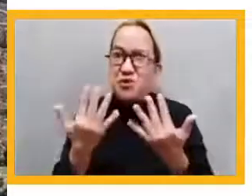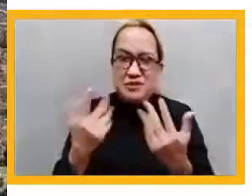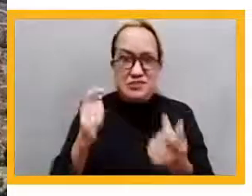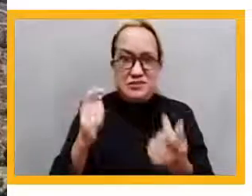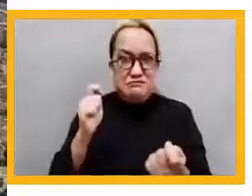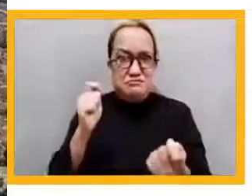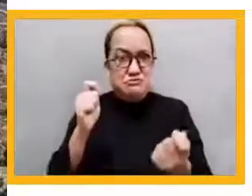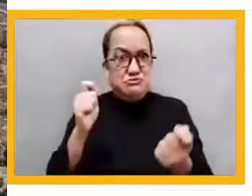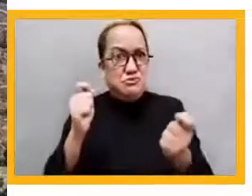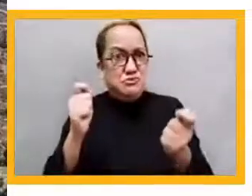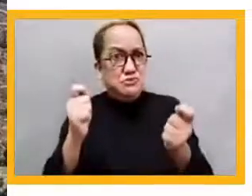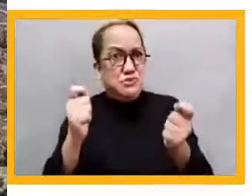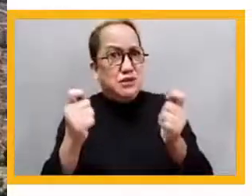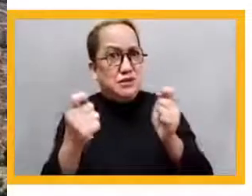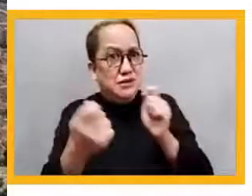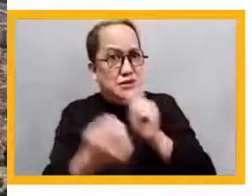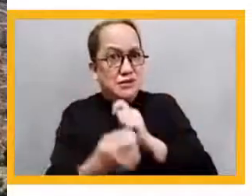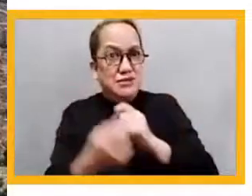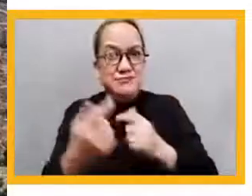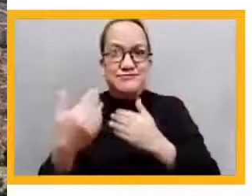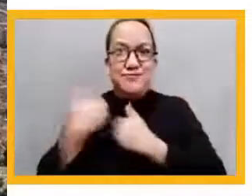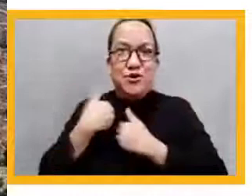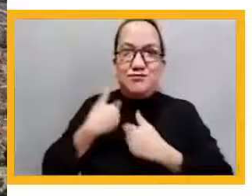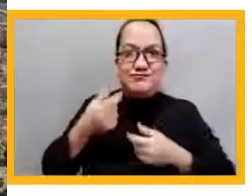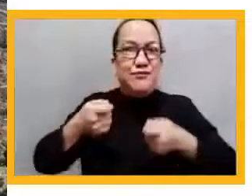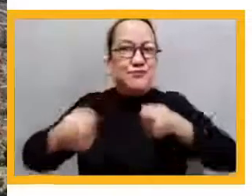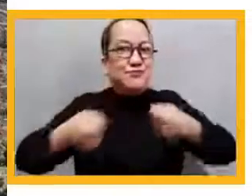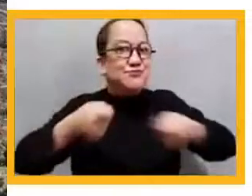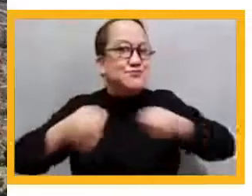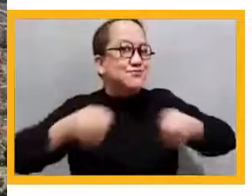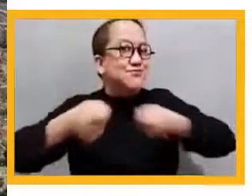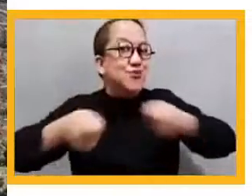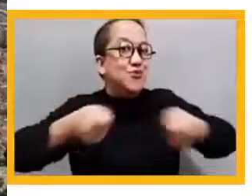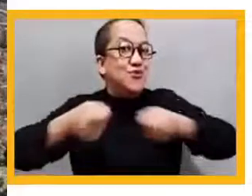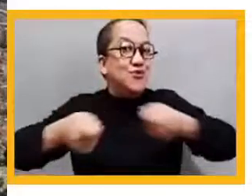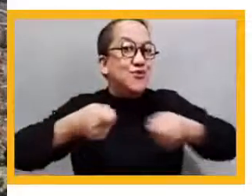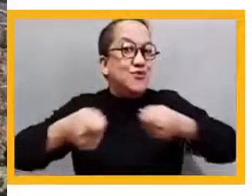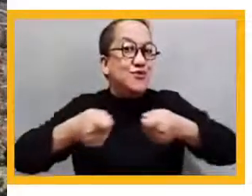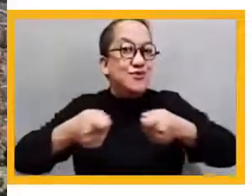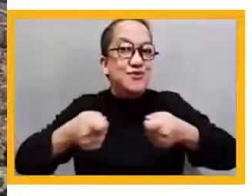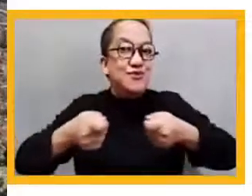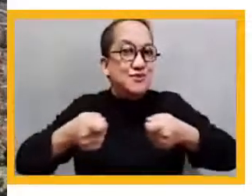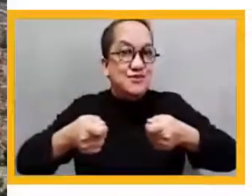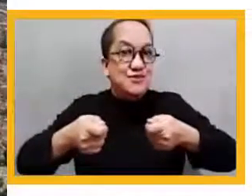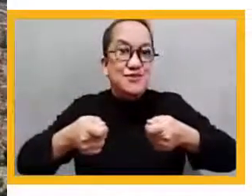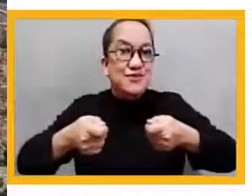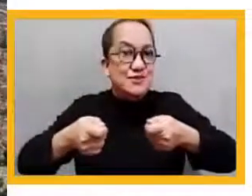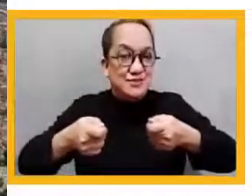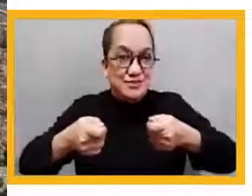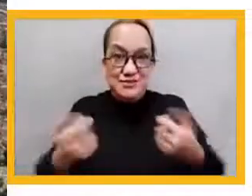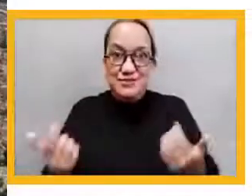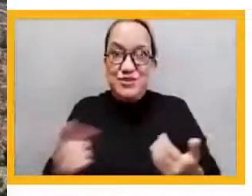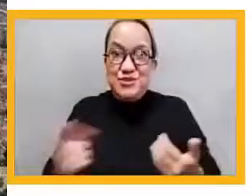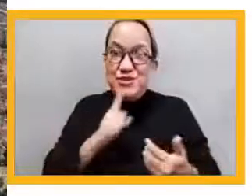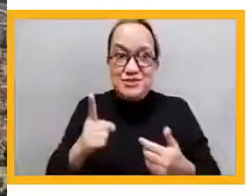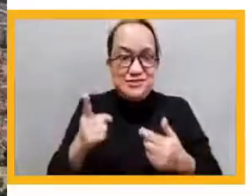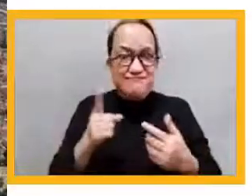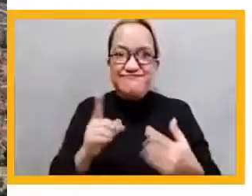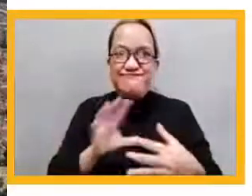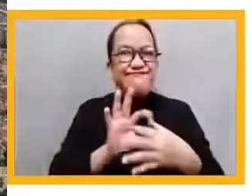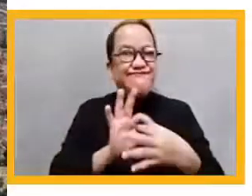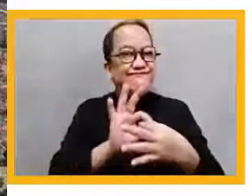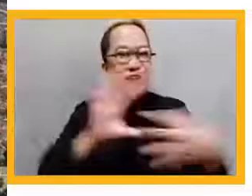of, all Latin America has been going through decentralization. But we really, we wanted to focus focus on the pedagogy.